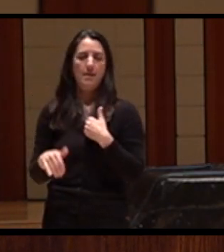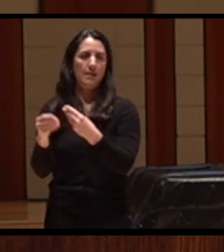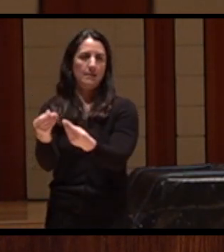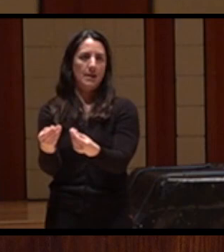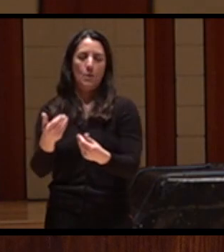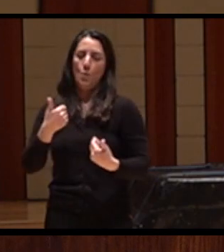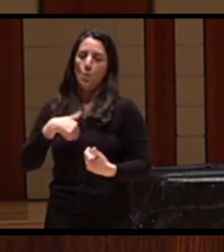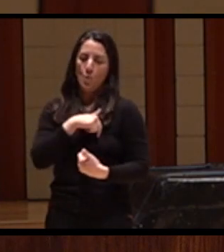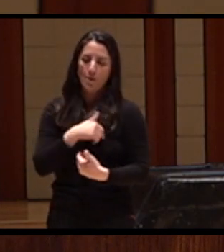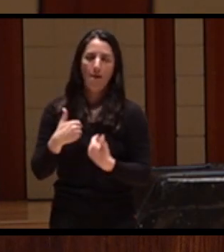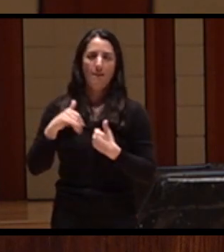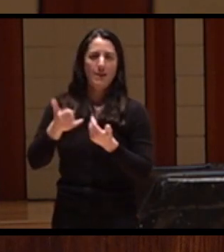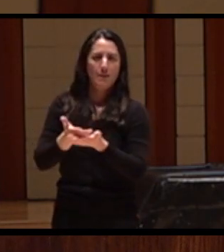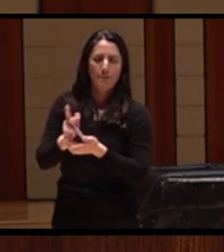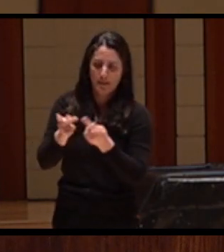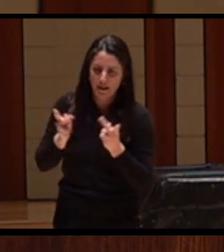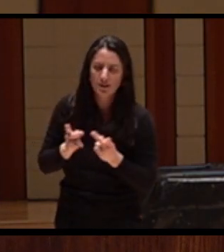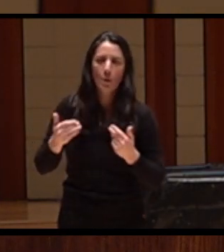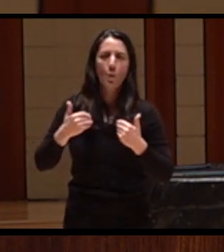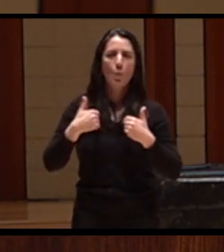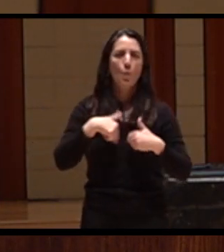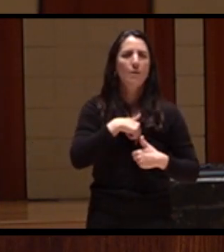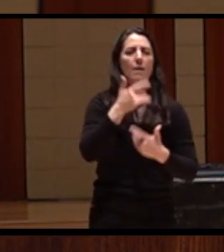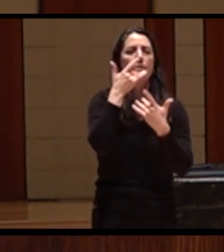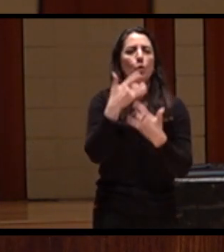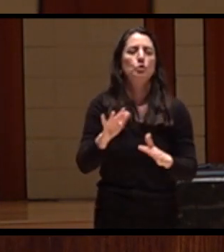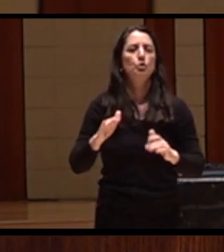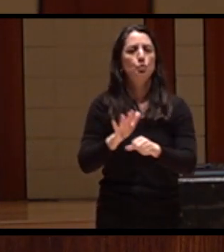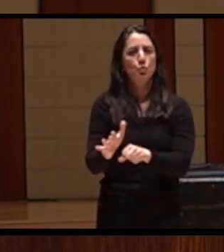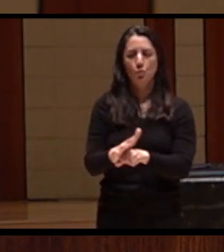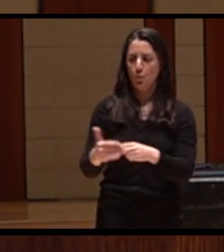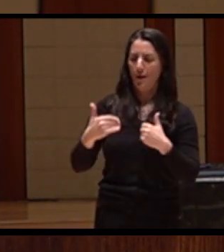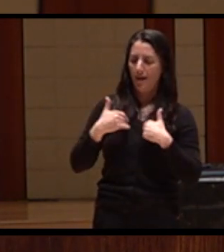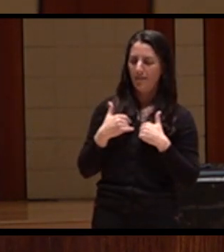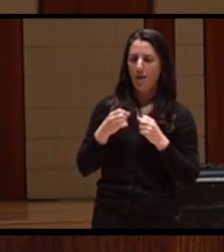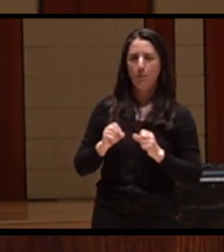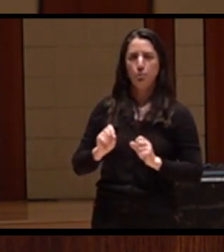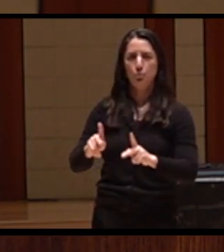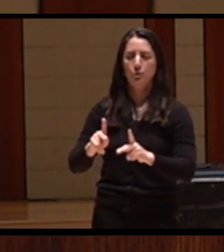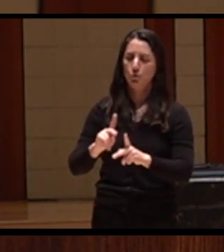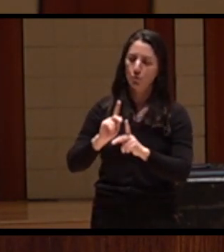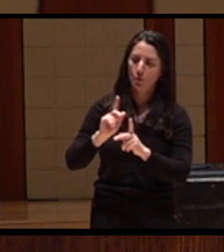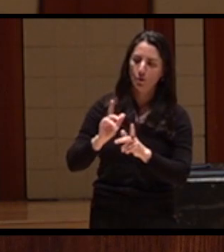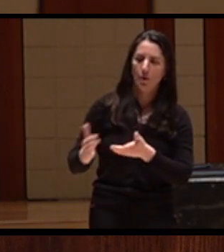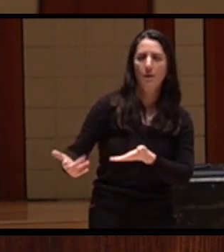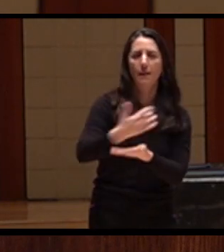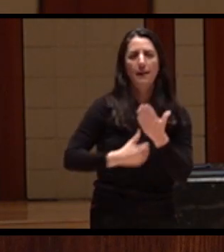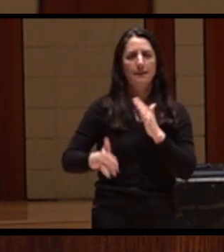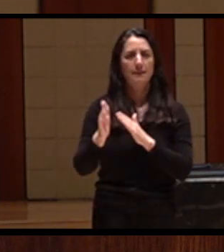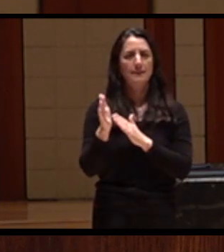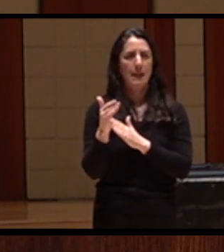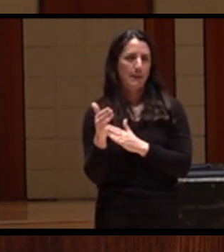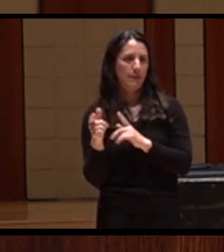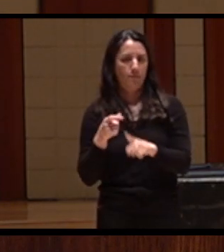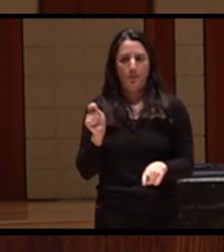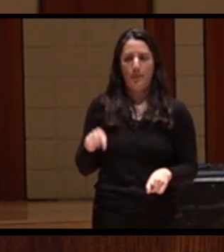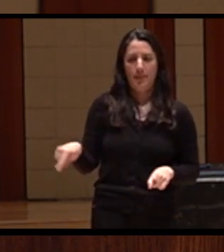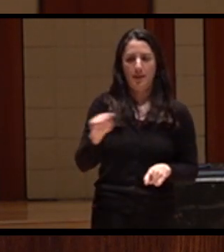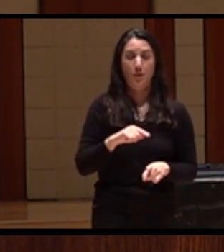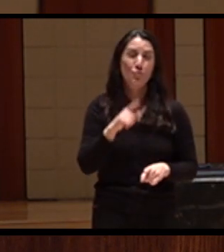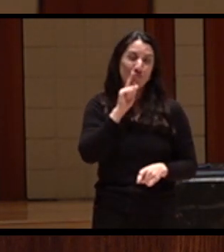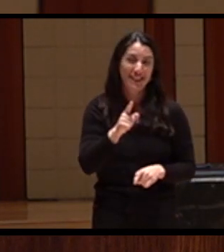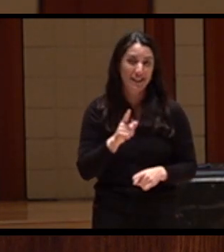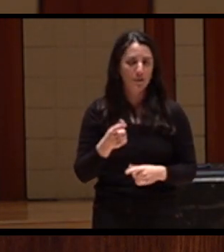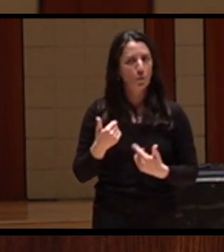after generation. By now, we share the same DNA with these salmon. We have evolved together,